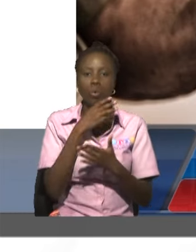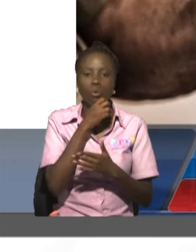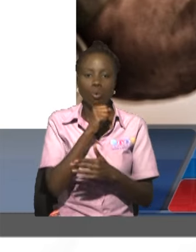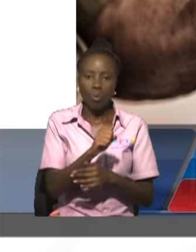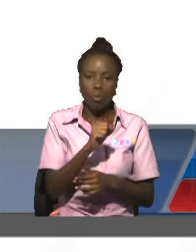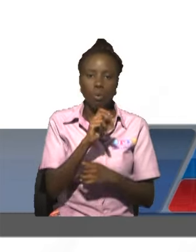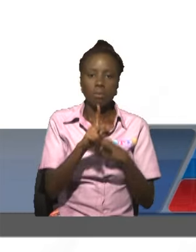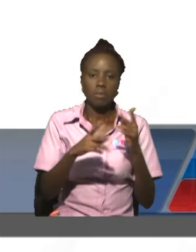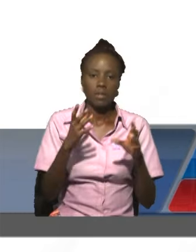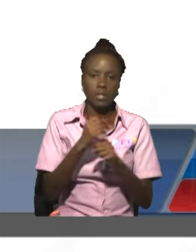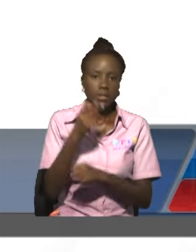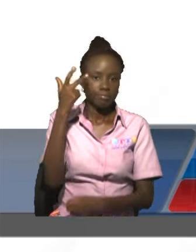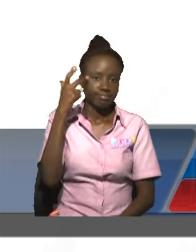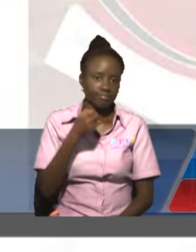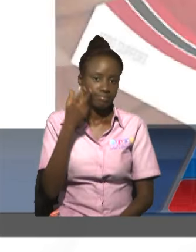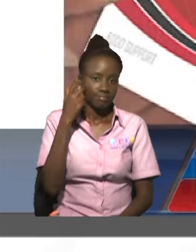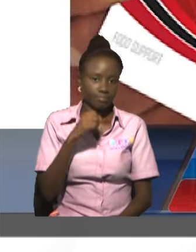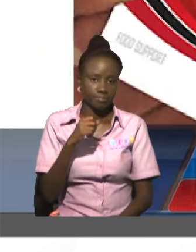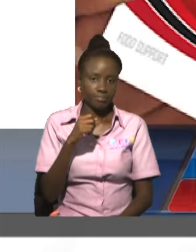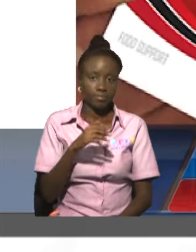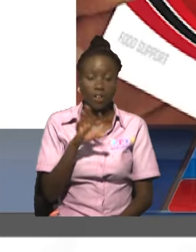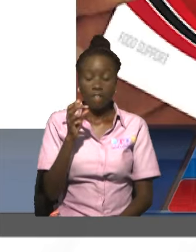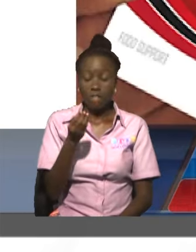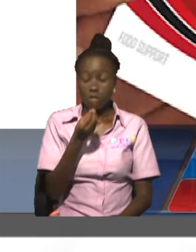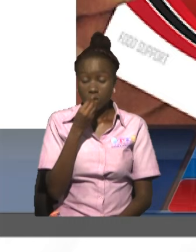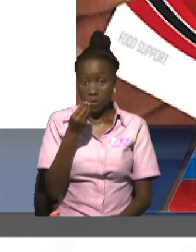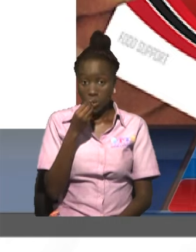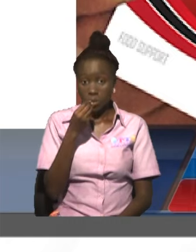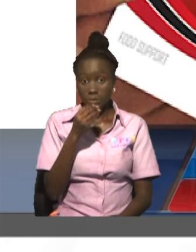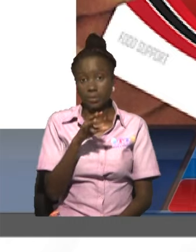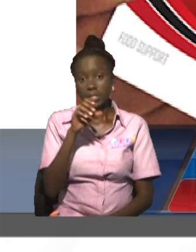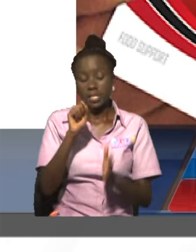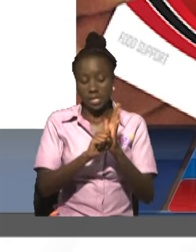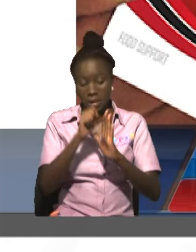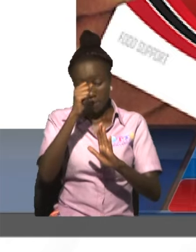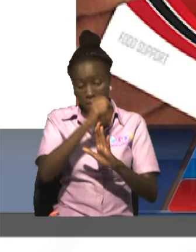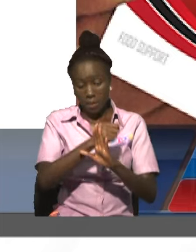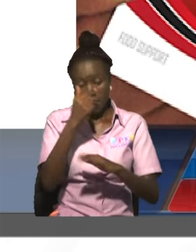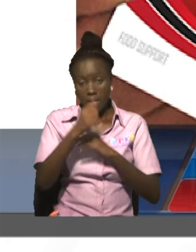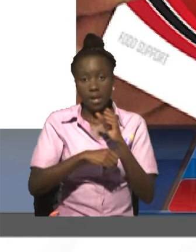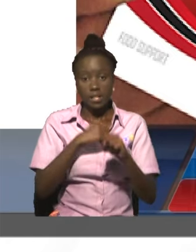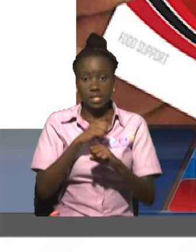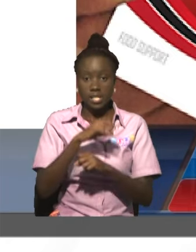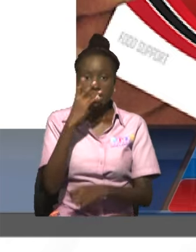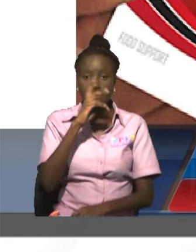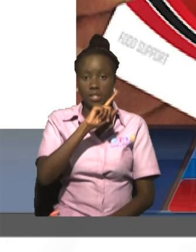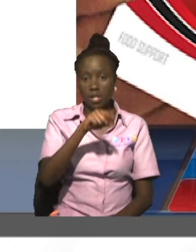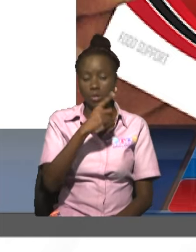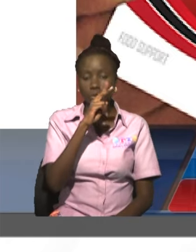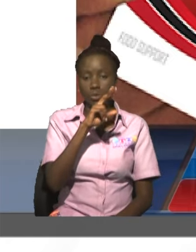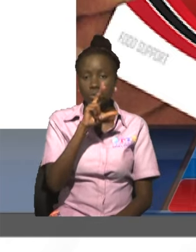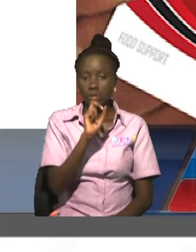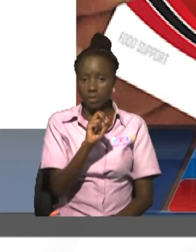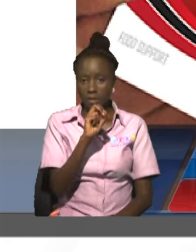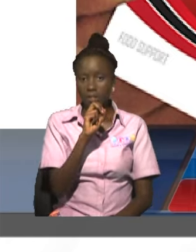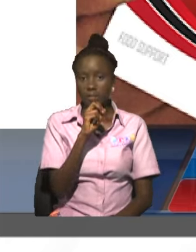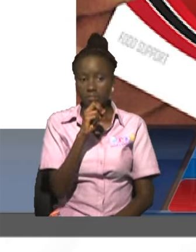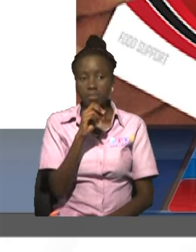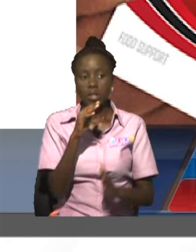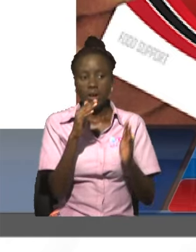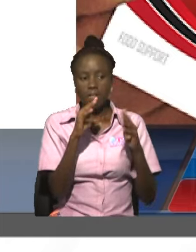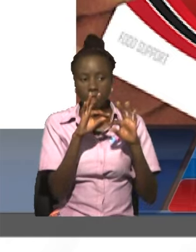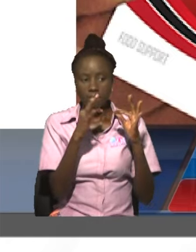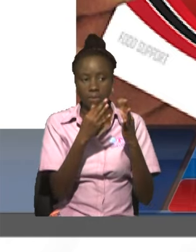2023. When it comes to food support, as of September 2023, there were 17,235